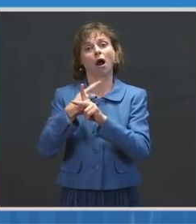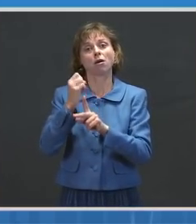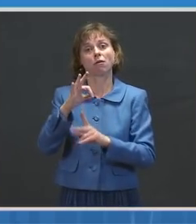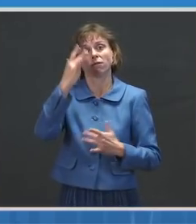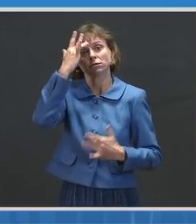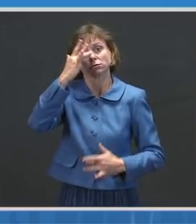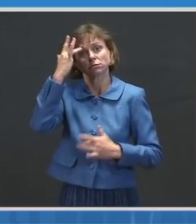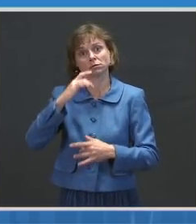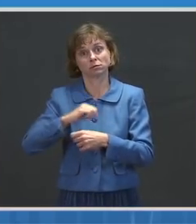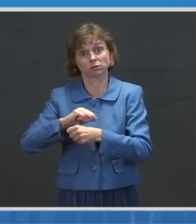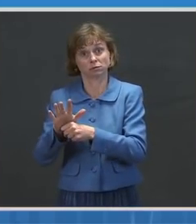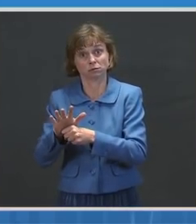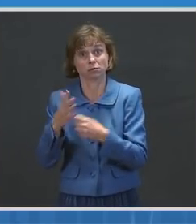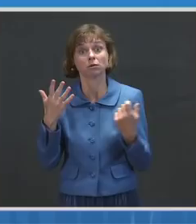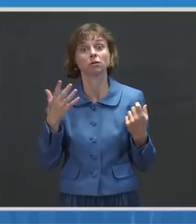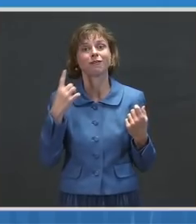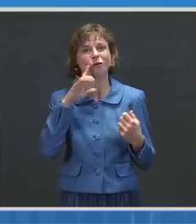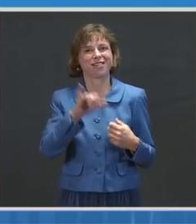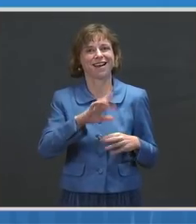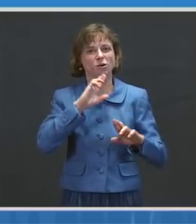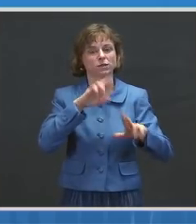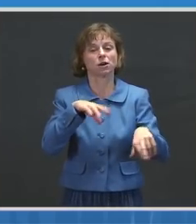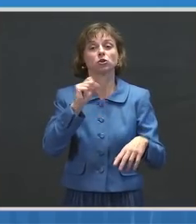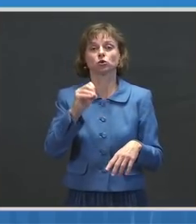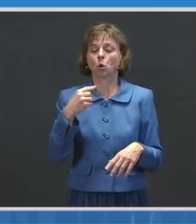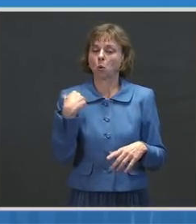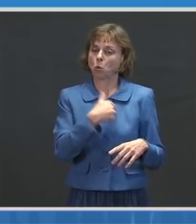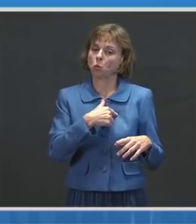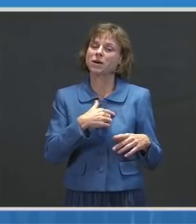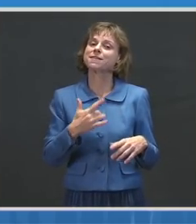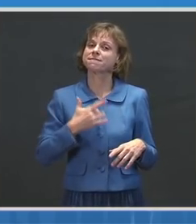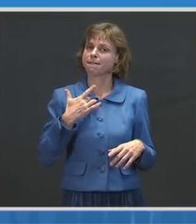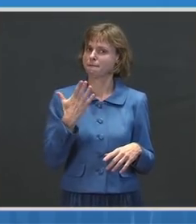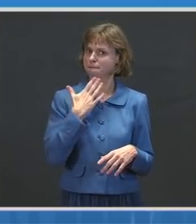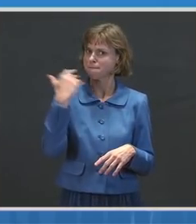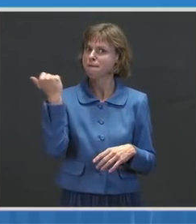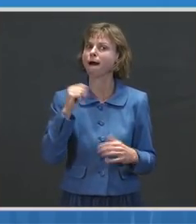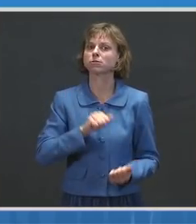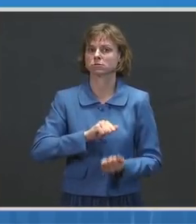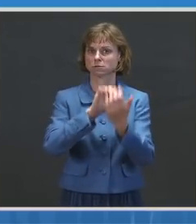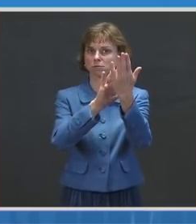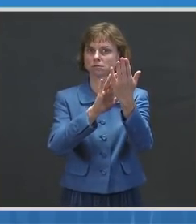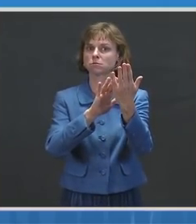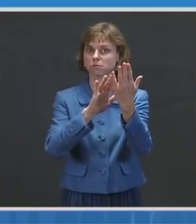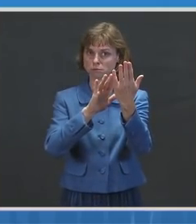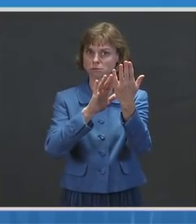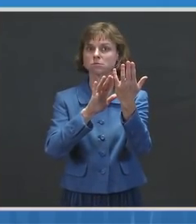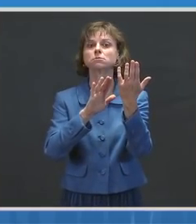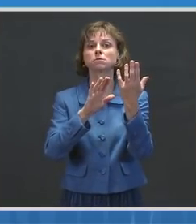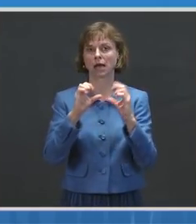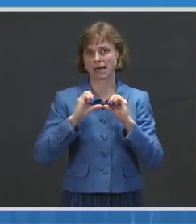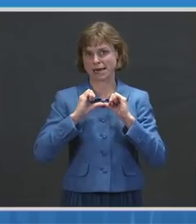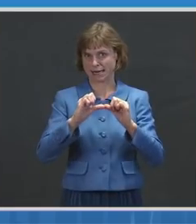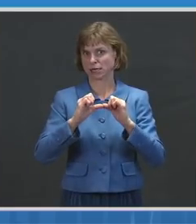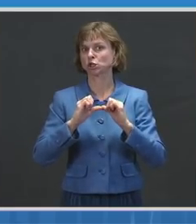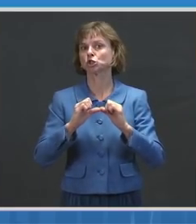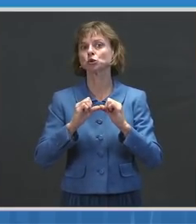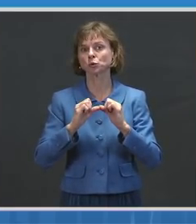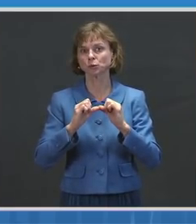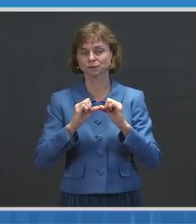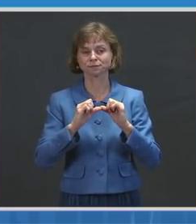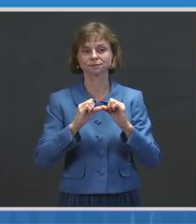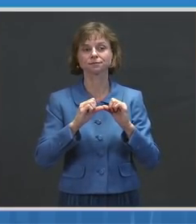have continued to go by the fact that we feel the optimum approach would be to continue with getting as many people